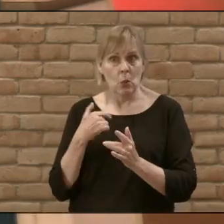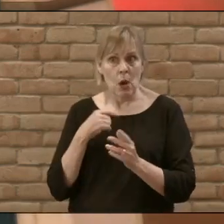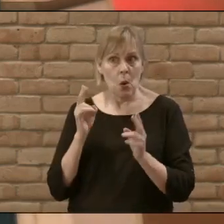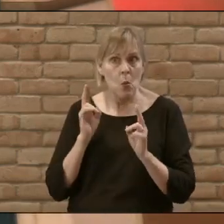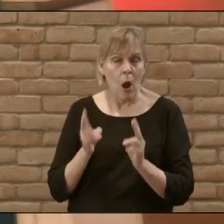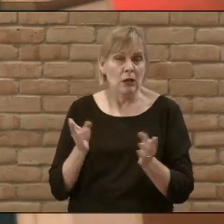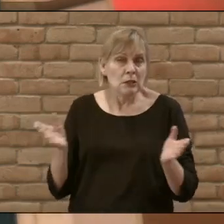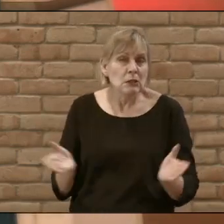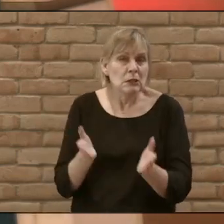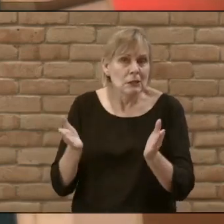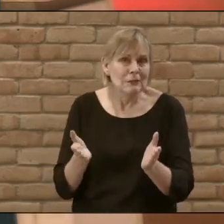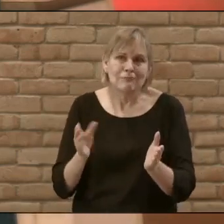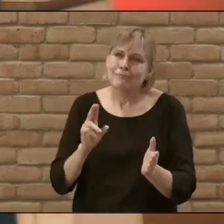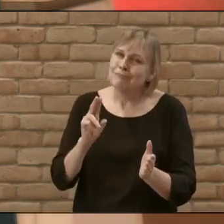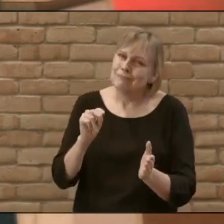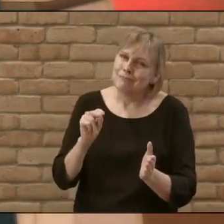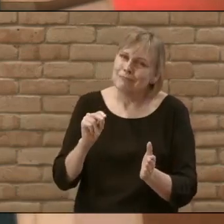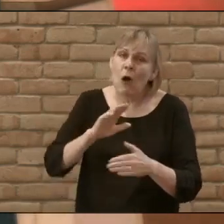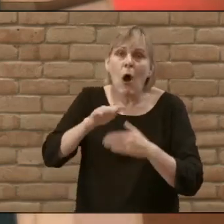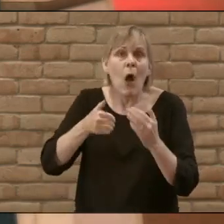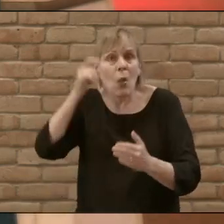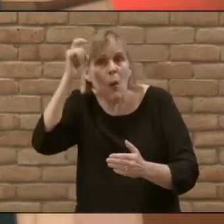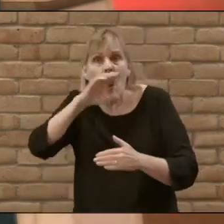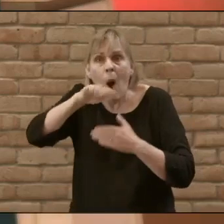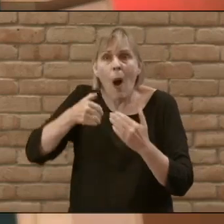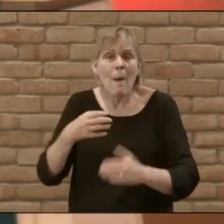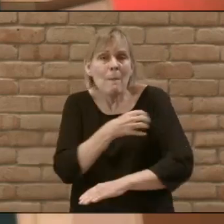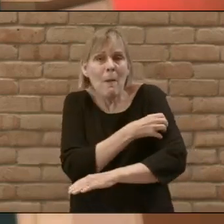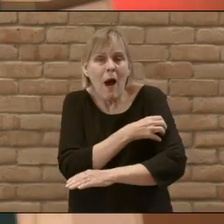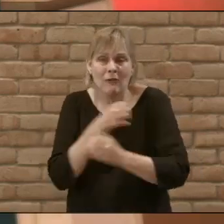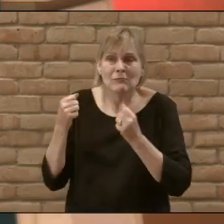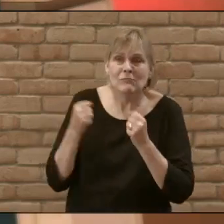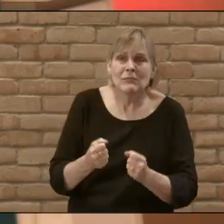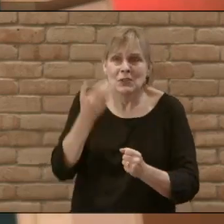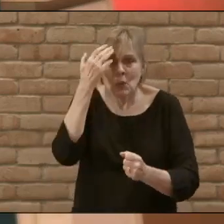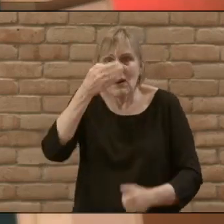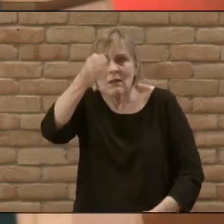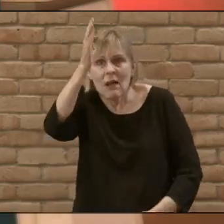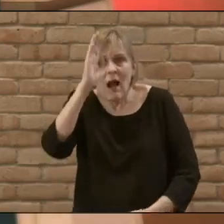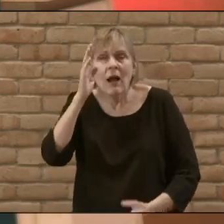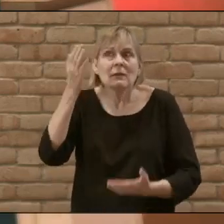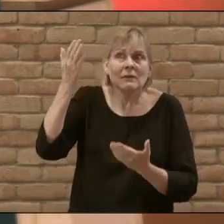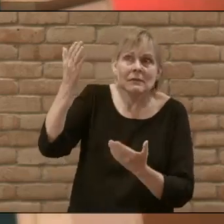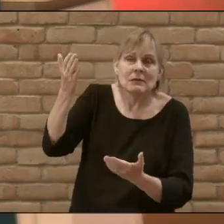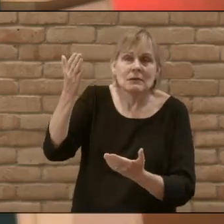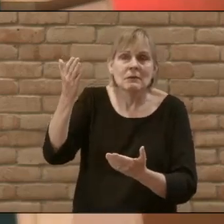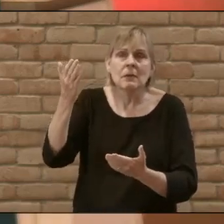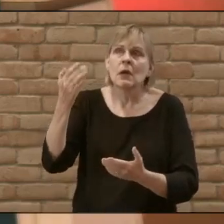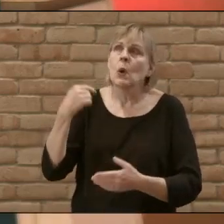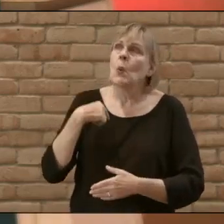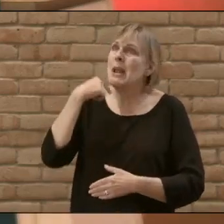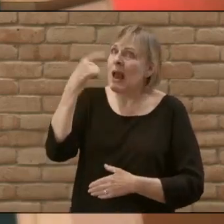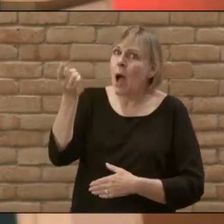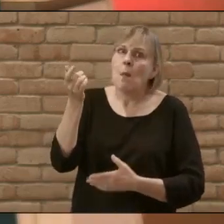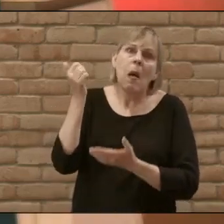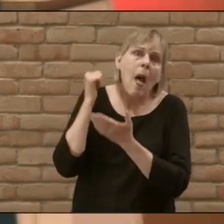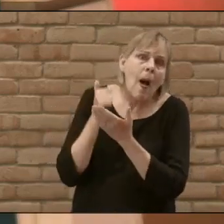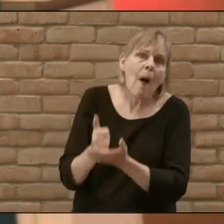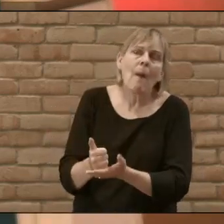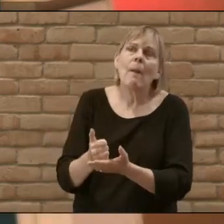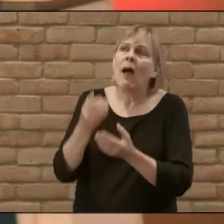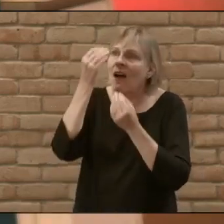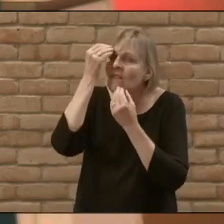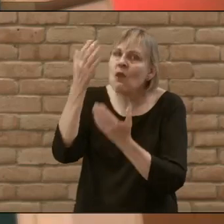the all wise all powerful all knowing God of the cosmos will not be instructed or helped or